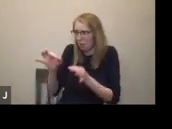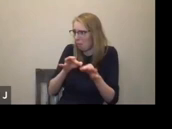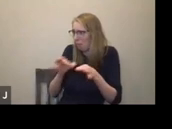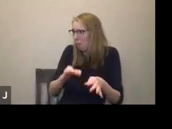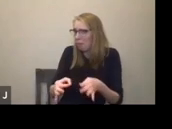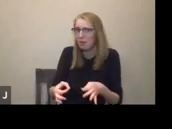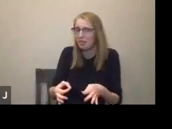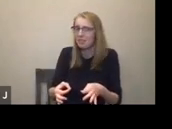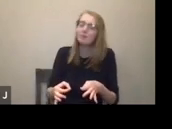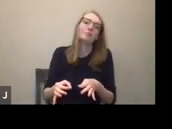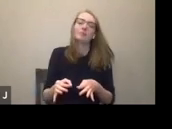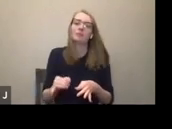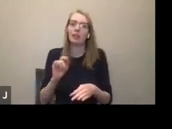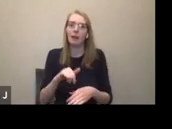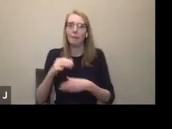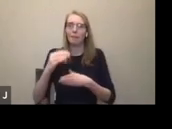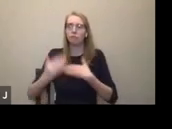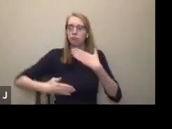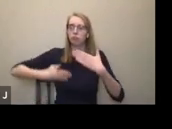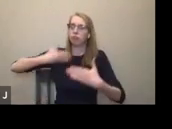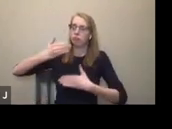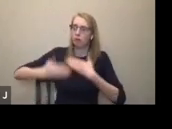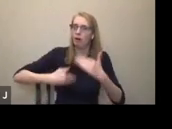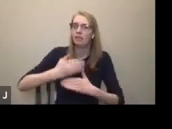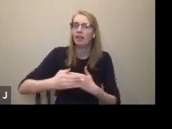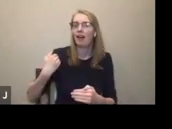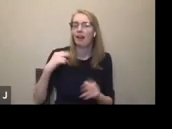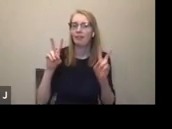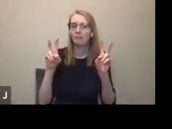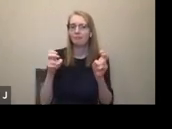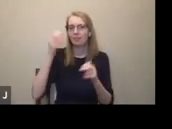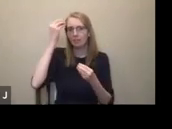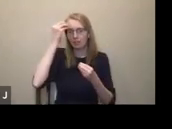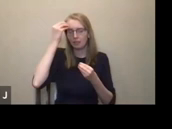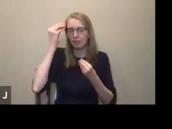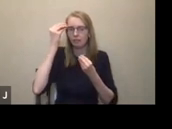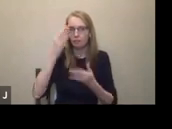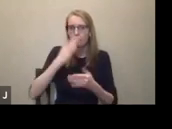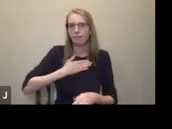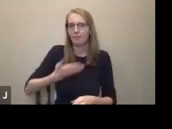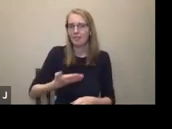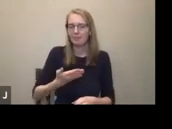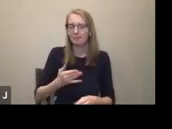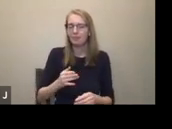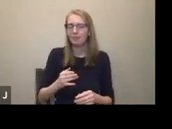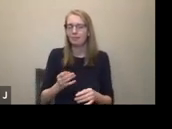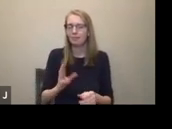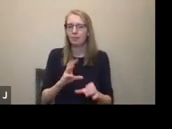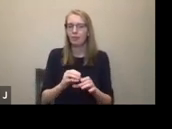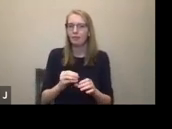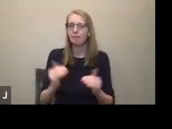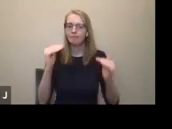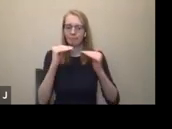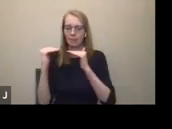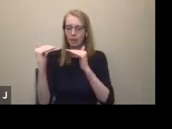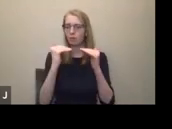informed consent and it's a process of creating accessible inclusion, equitable inclusion, sorry. So it's